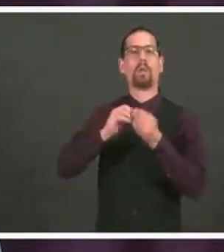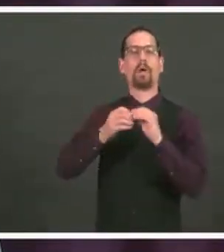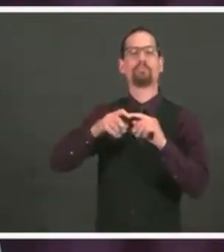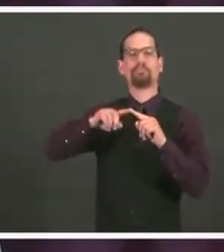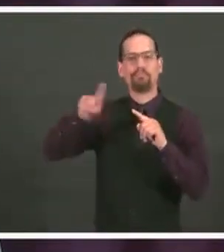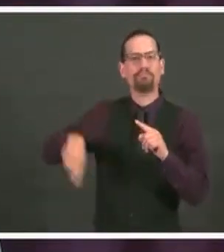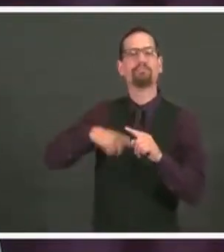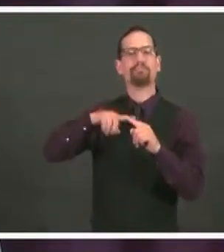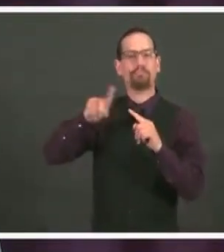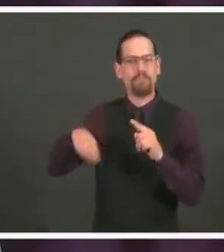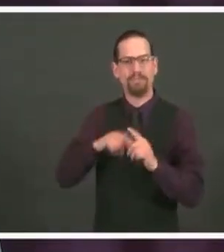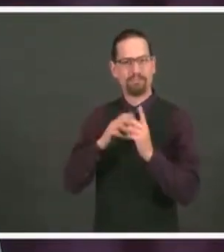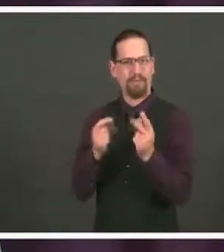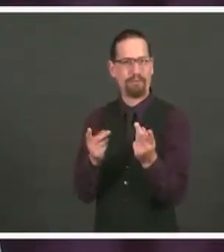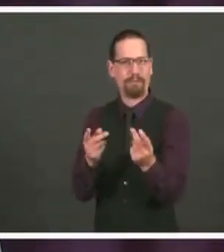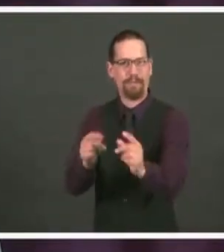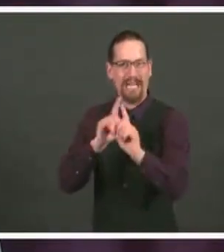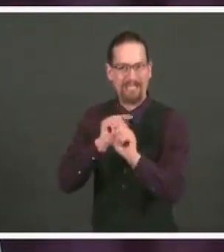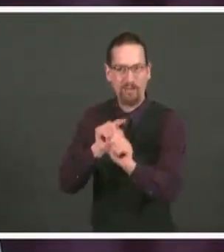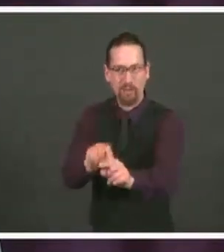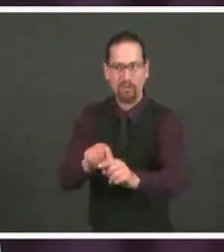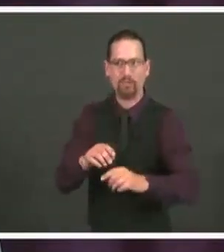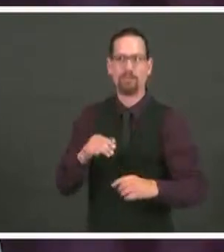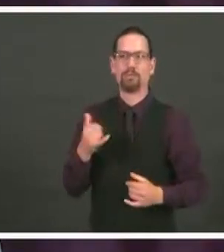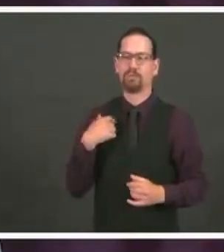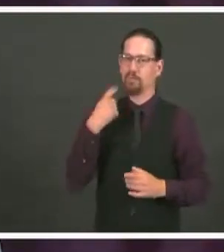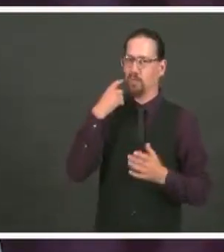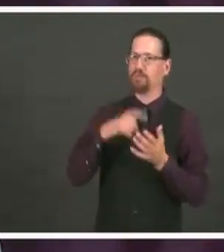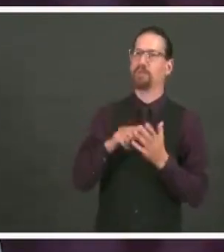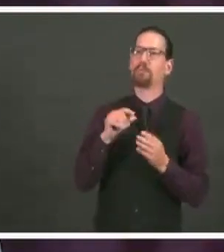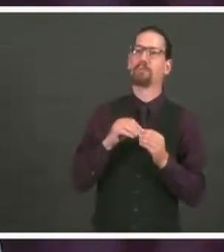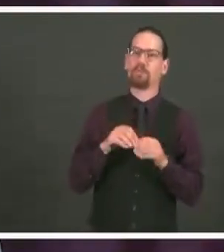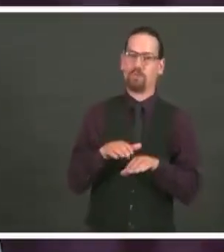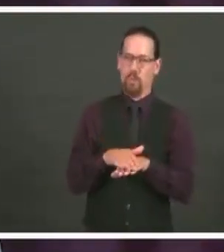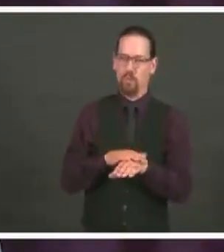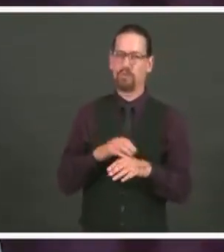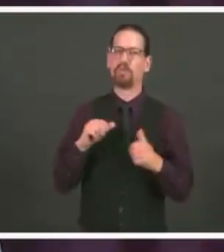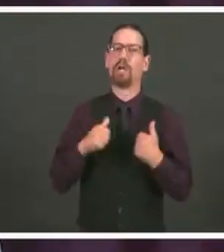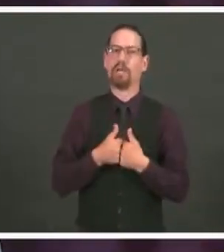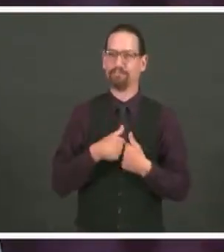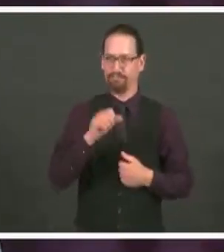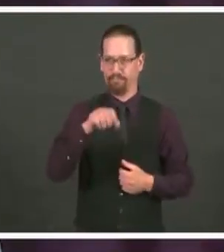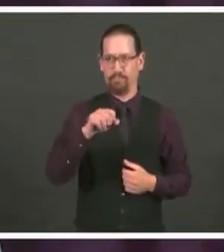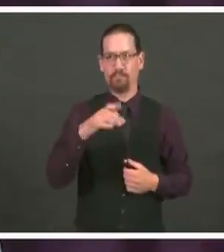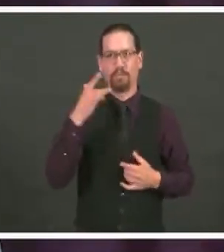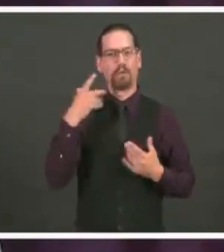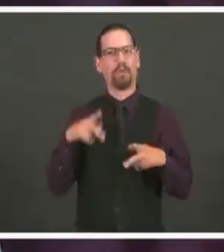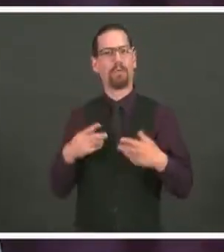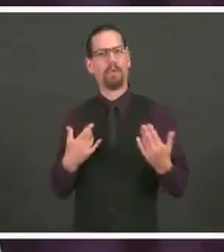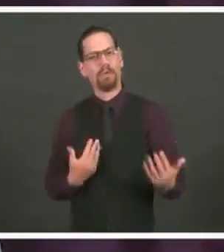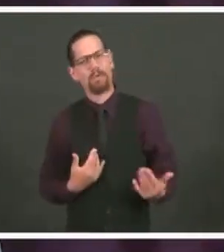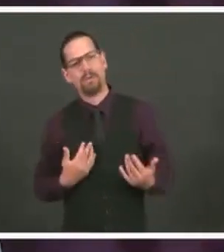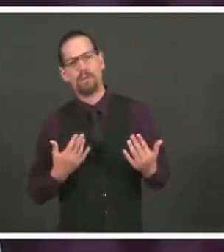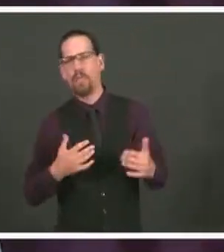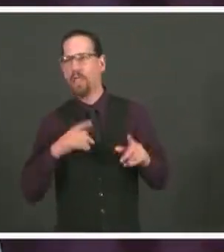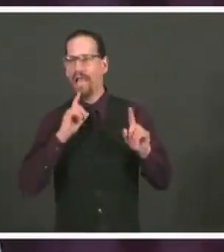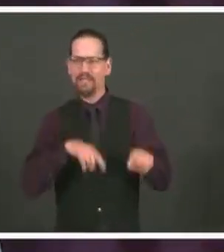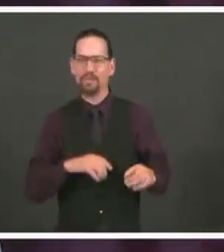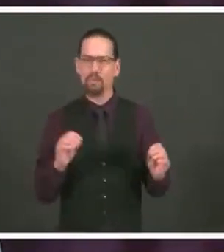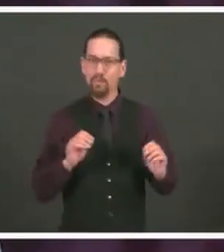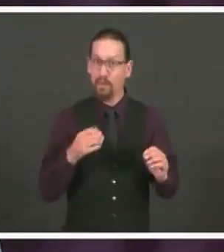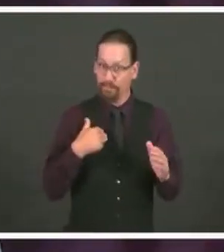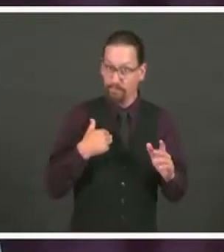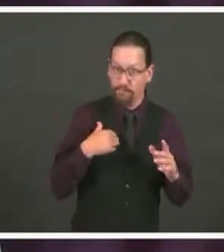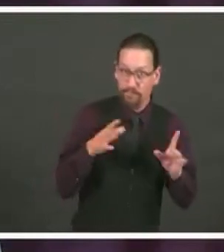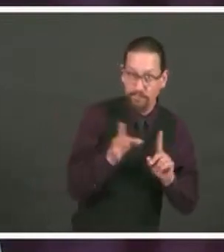We acknowledge that it's a challenge for the individuals to wait that amount of time. That's not ideal,